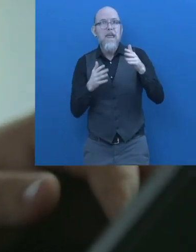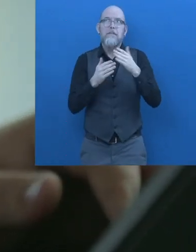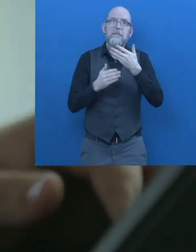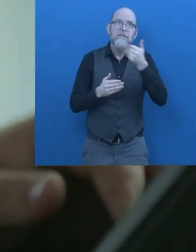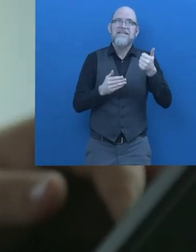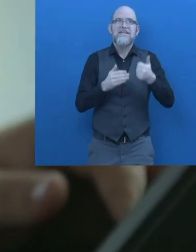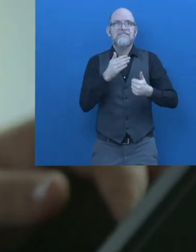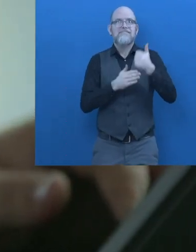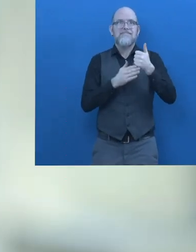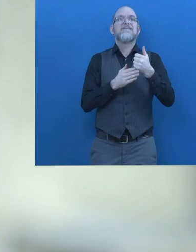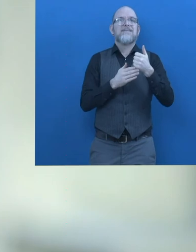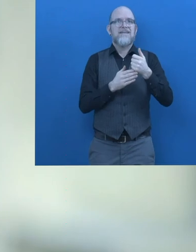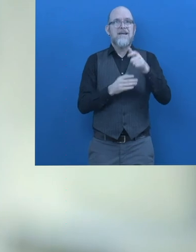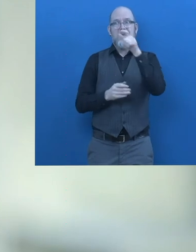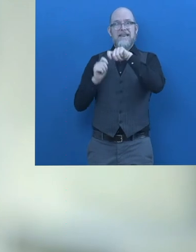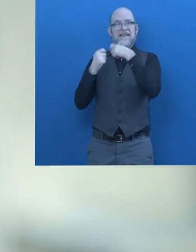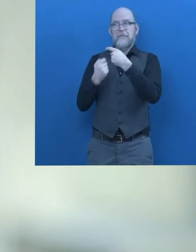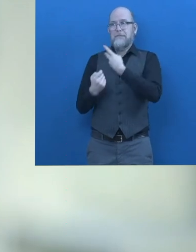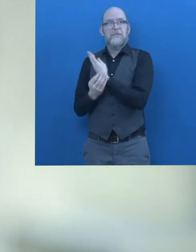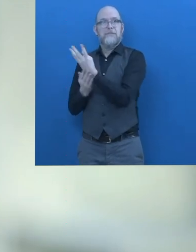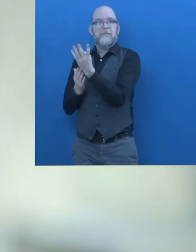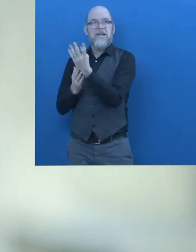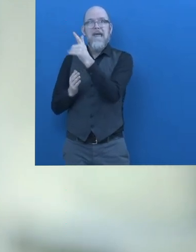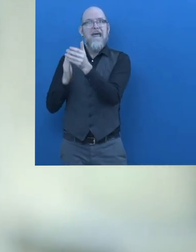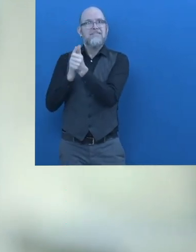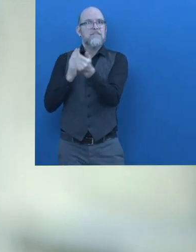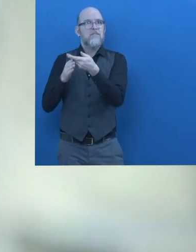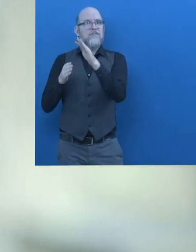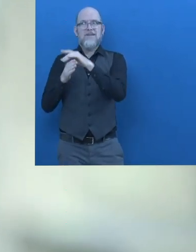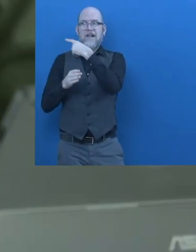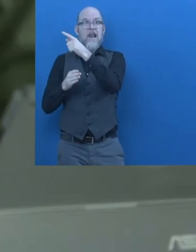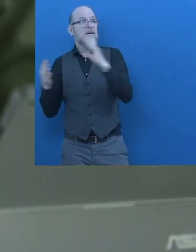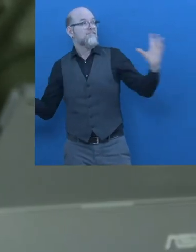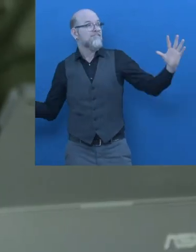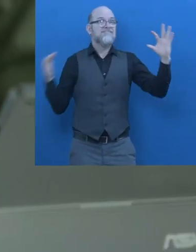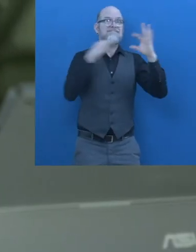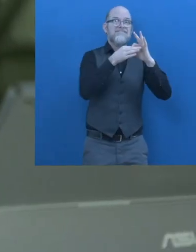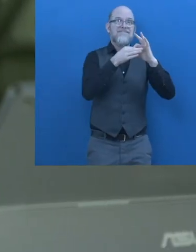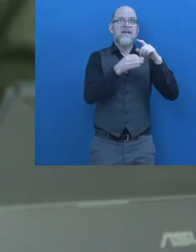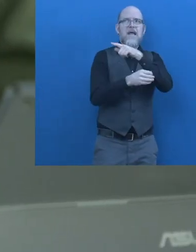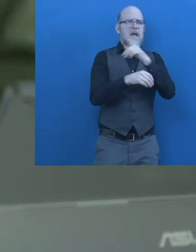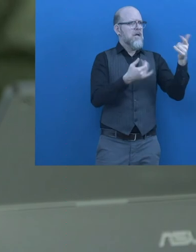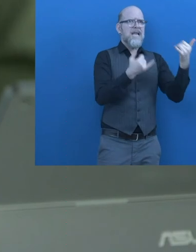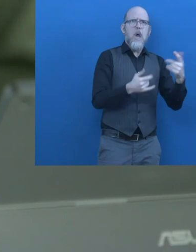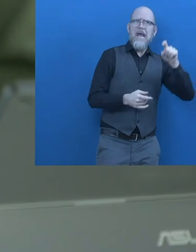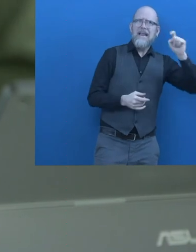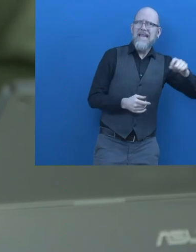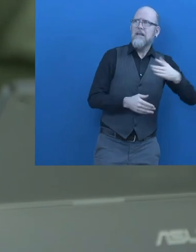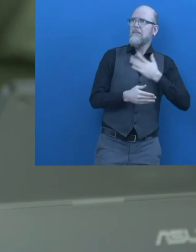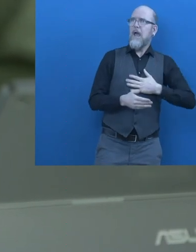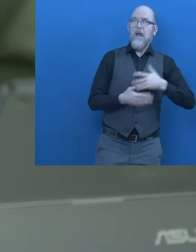digital teams could connect with the right user at the right time and on demand? That's what we're doing at Fable.